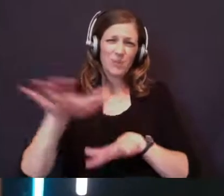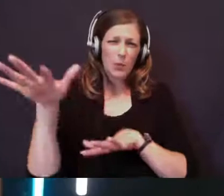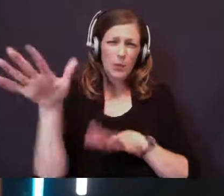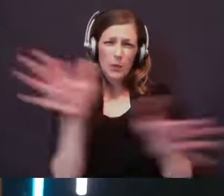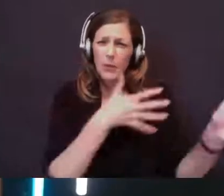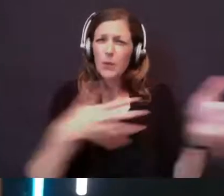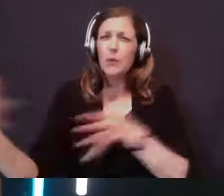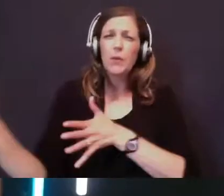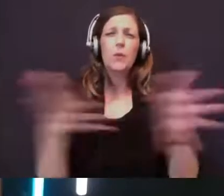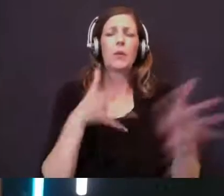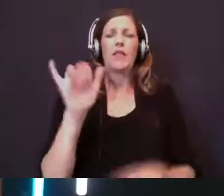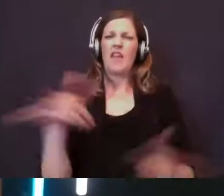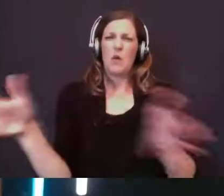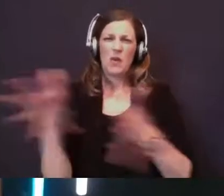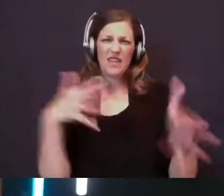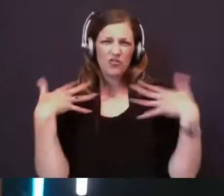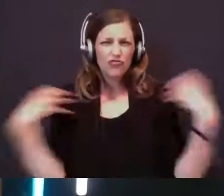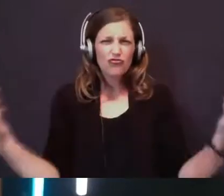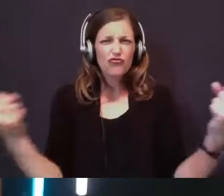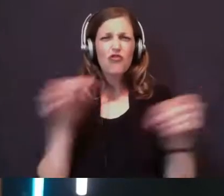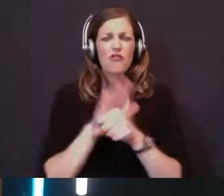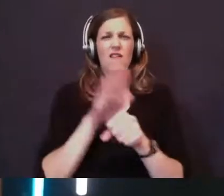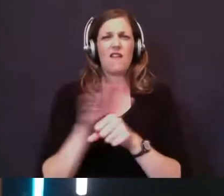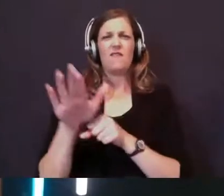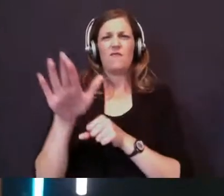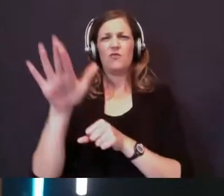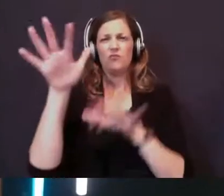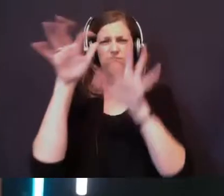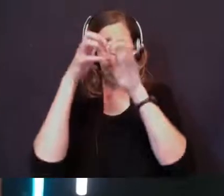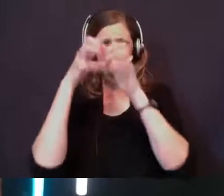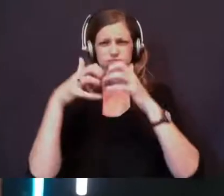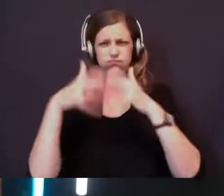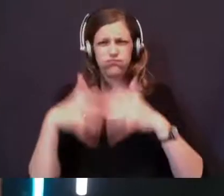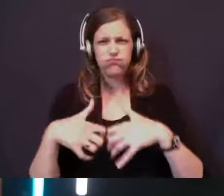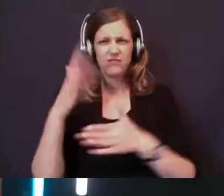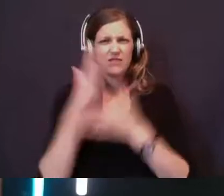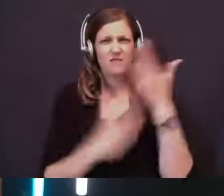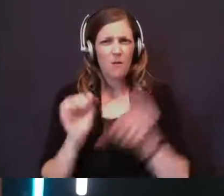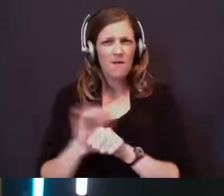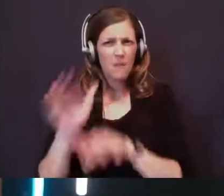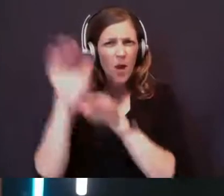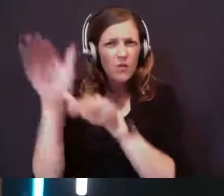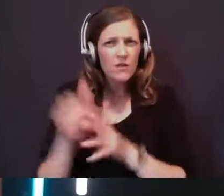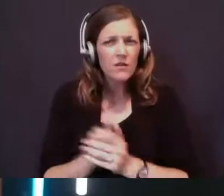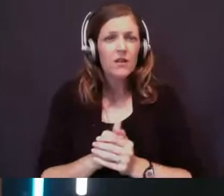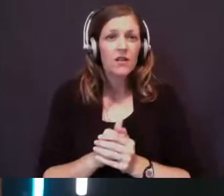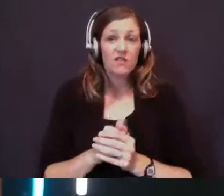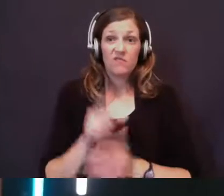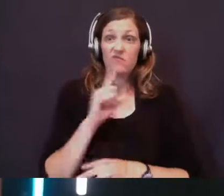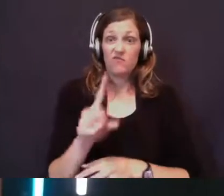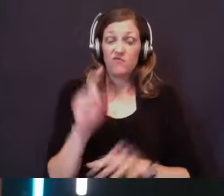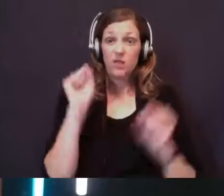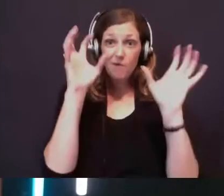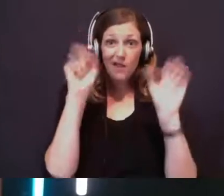This wind is strong enough to tear at the mountain, to rip down some of the rocks of the mountain. I mean, this is an amazing